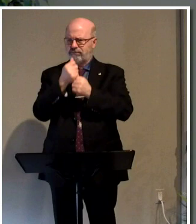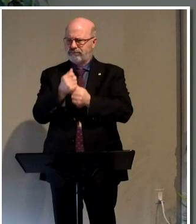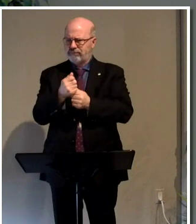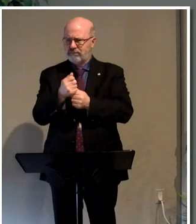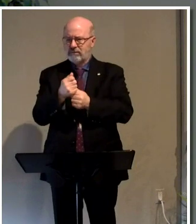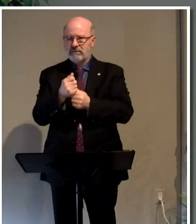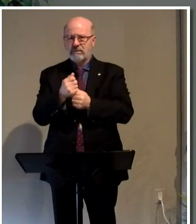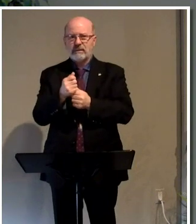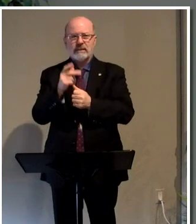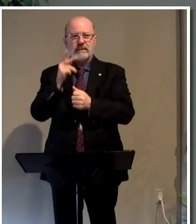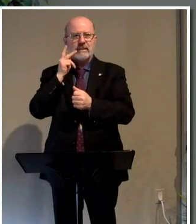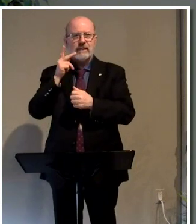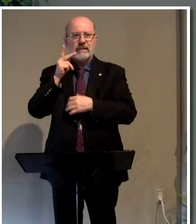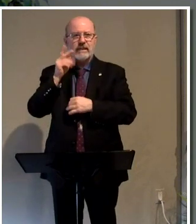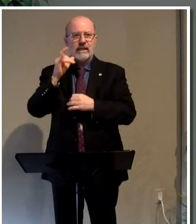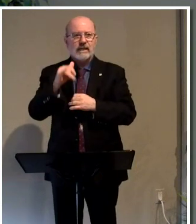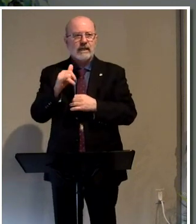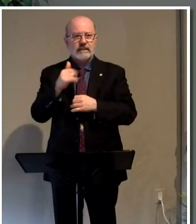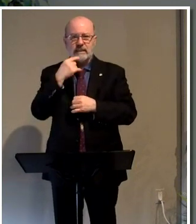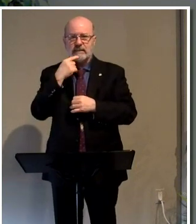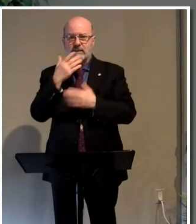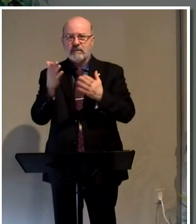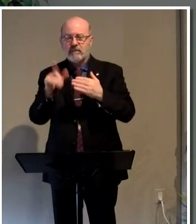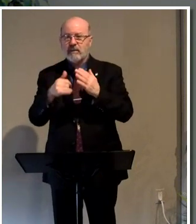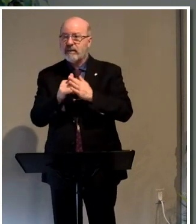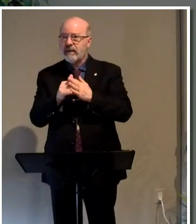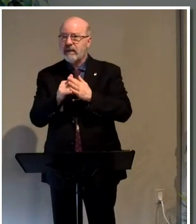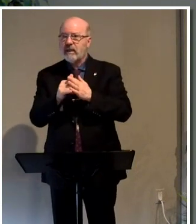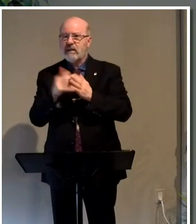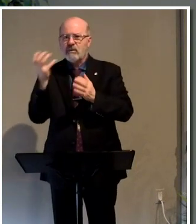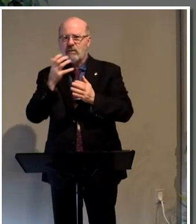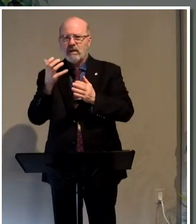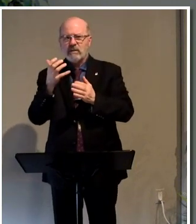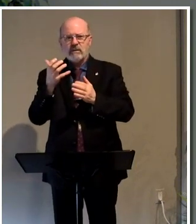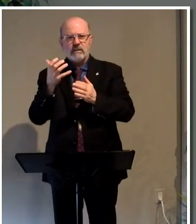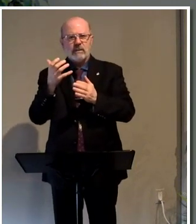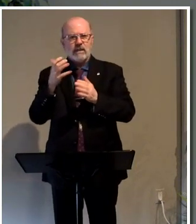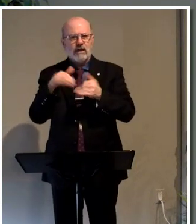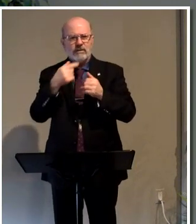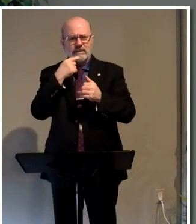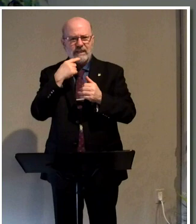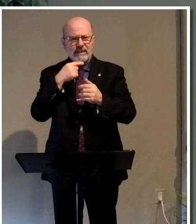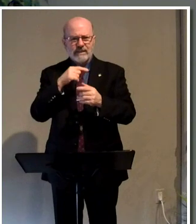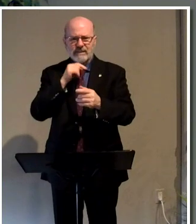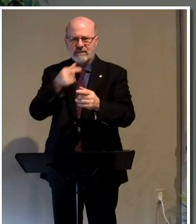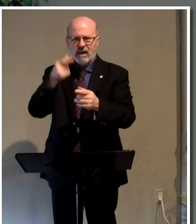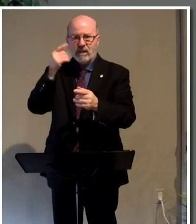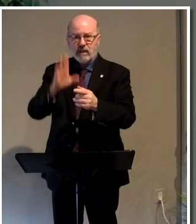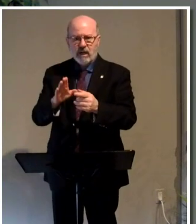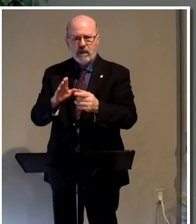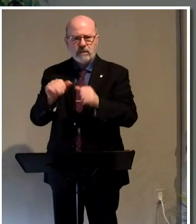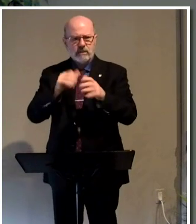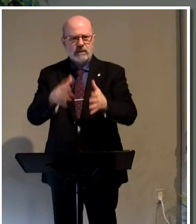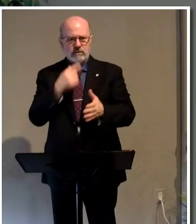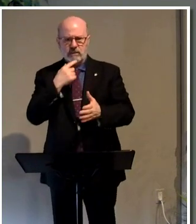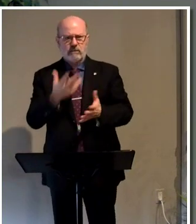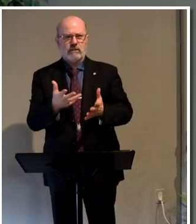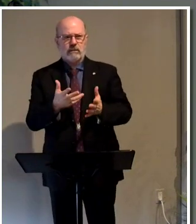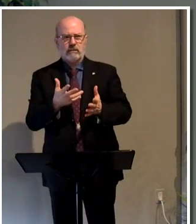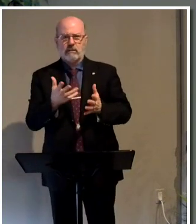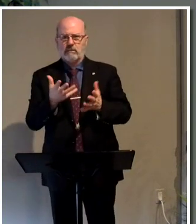Kyla, the Weedricks were there. Kyla said something along the lines of, wow, how can you say that that's not God? And the scientist was just like,